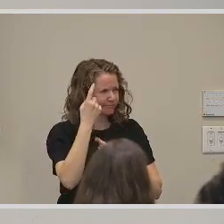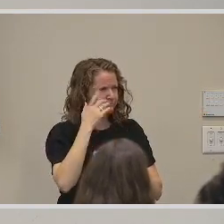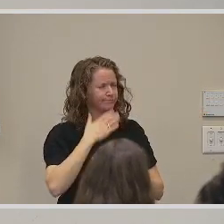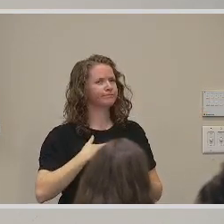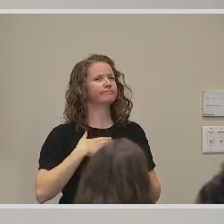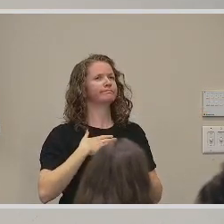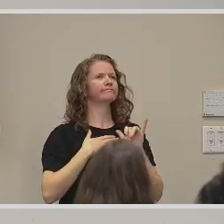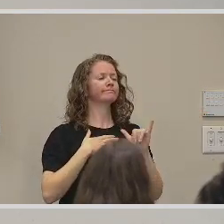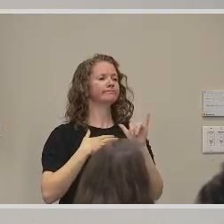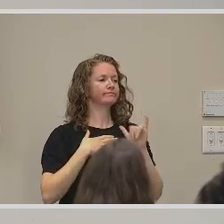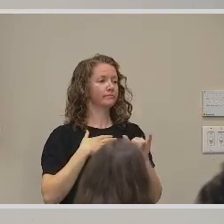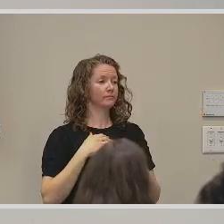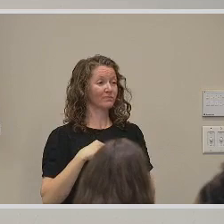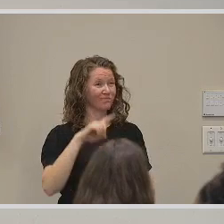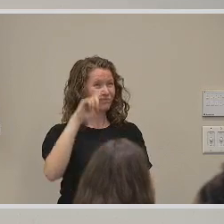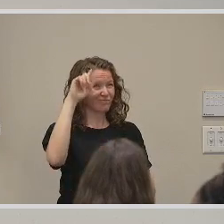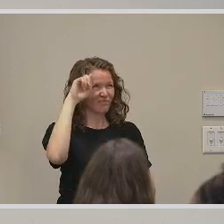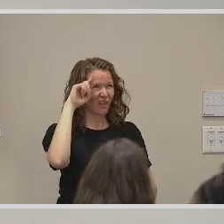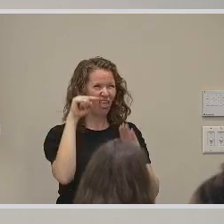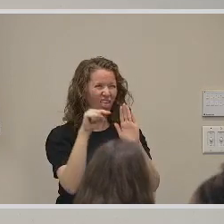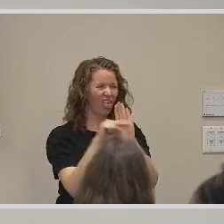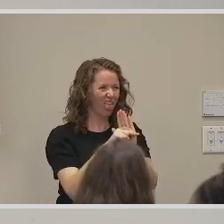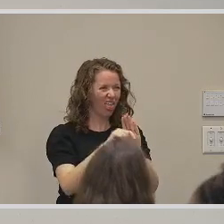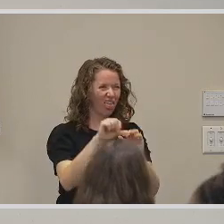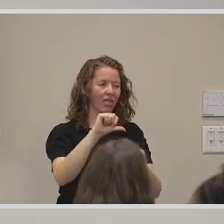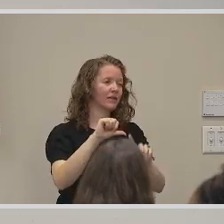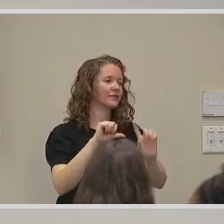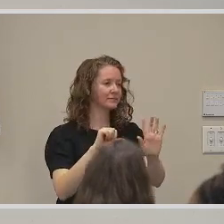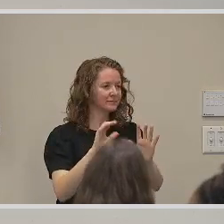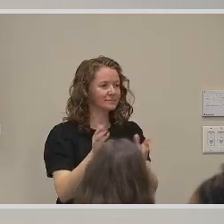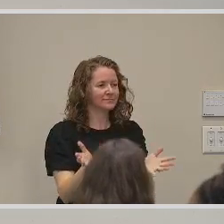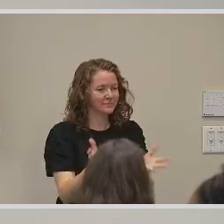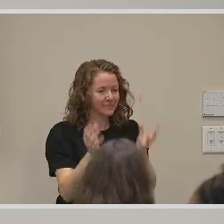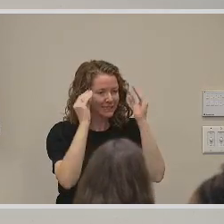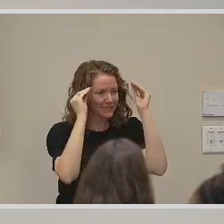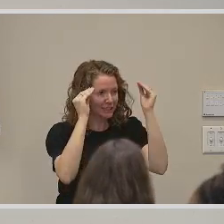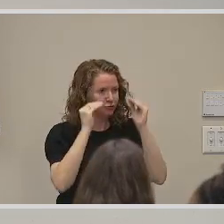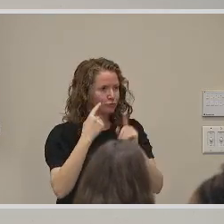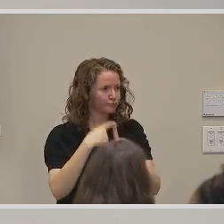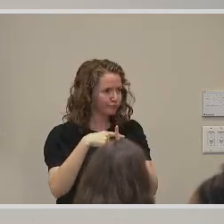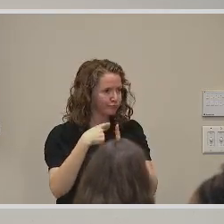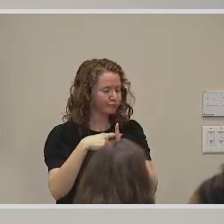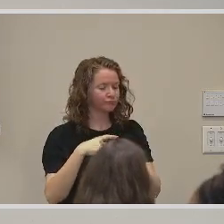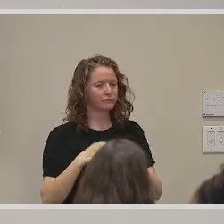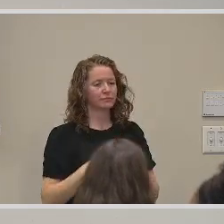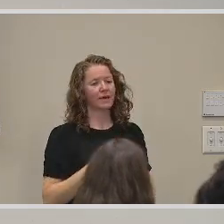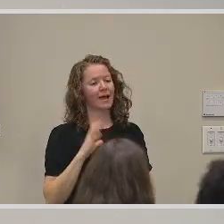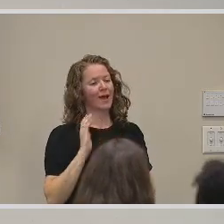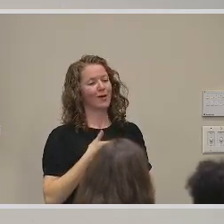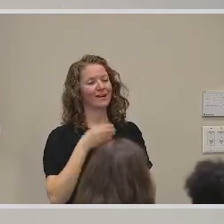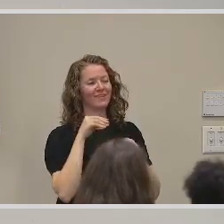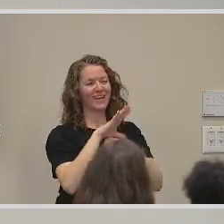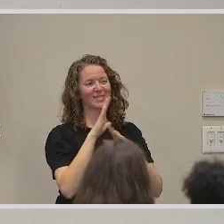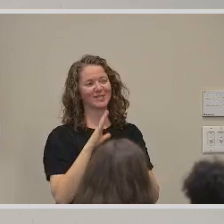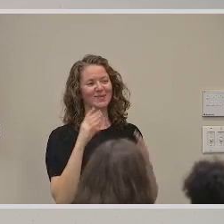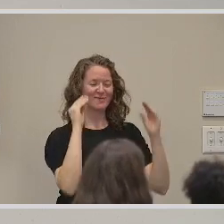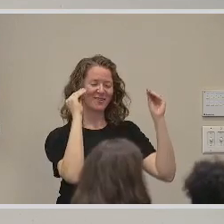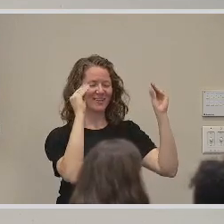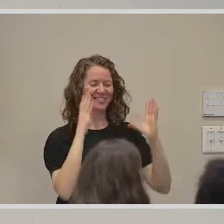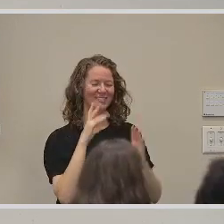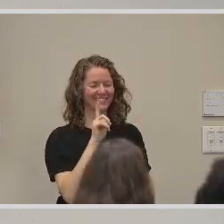and stigmas, to hands-on experience workshops where we teach basic ASL signs through the guidance of our advisor, Professor Kerry November.